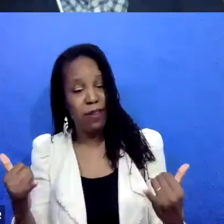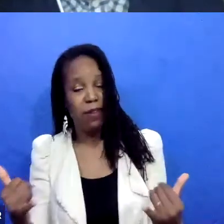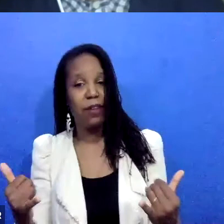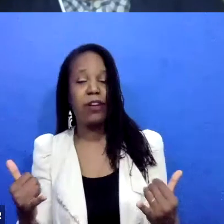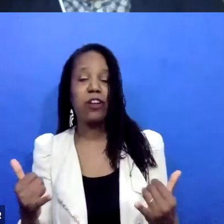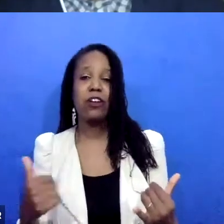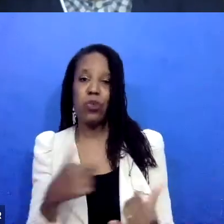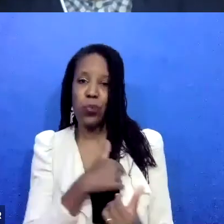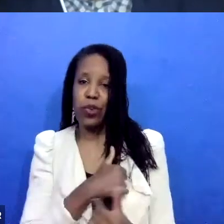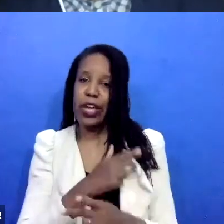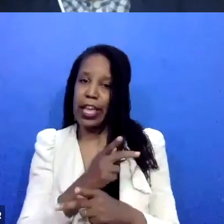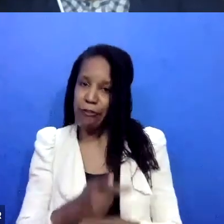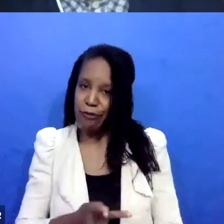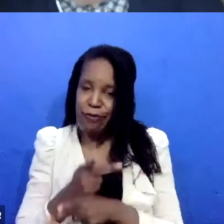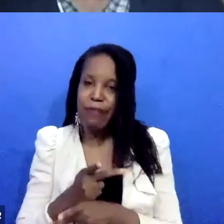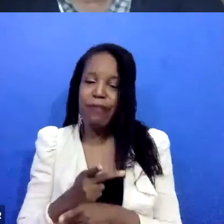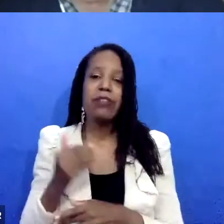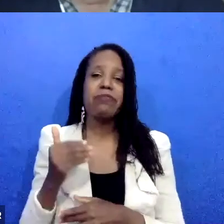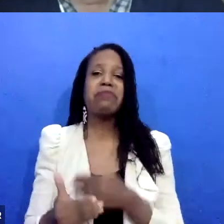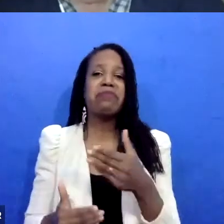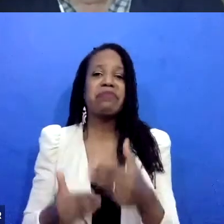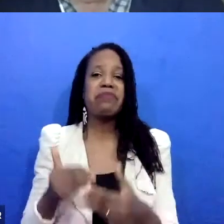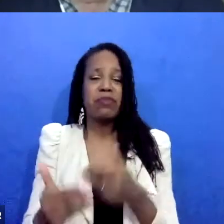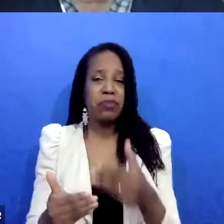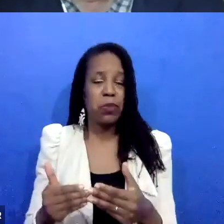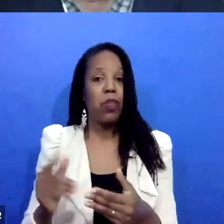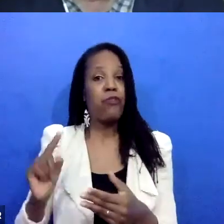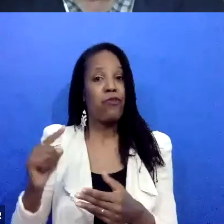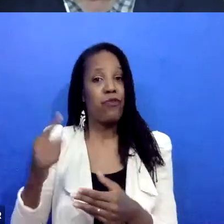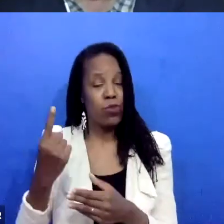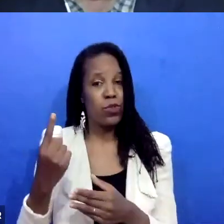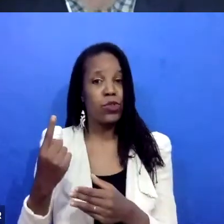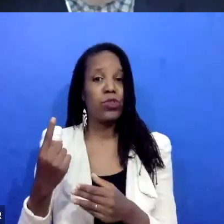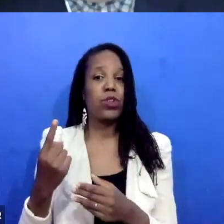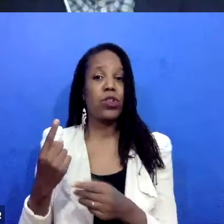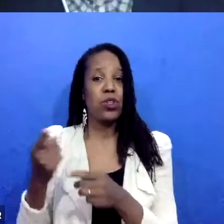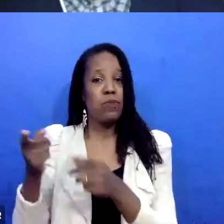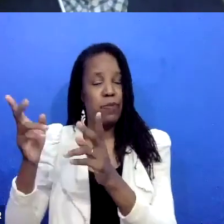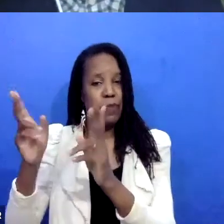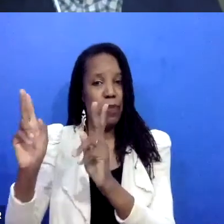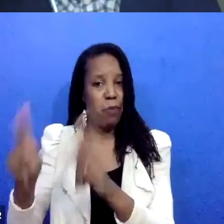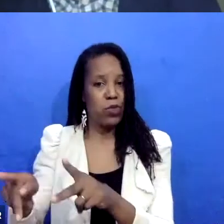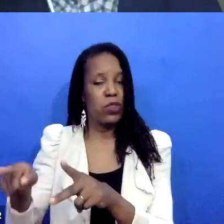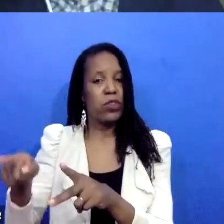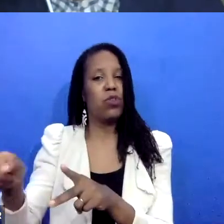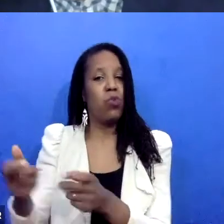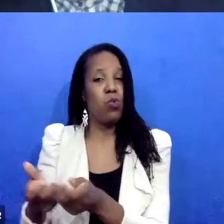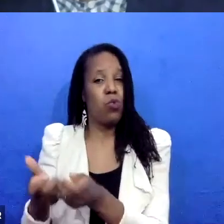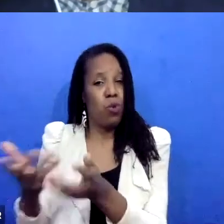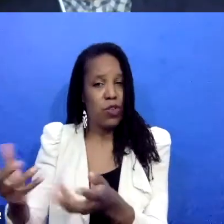And then, so there's, we've learned how to prep the person who's causing the harm, helping them understand their behavior,